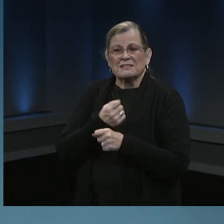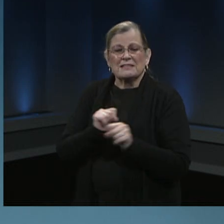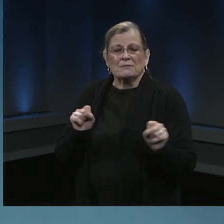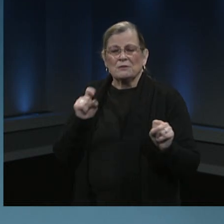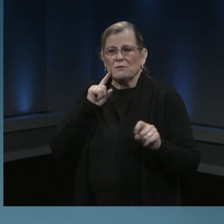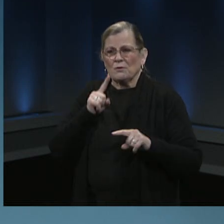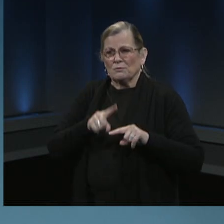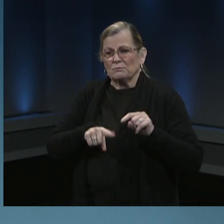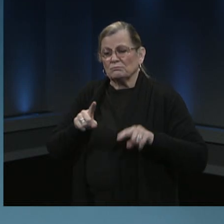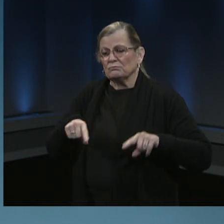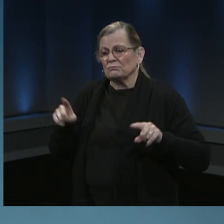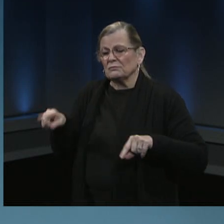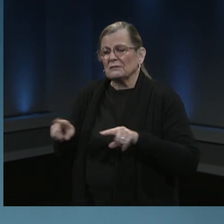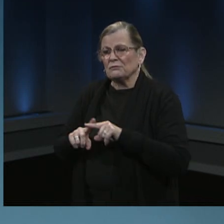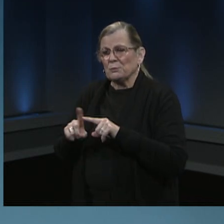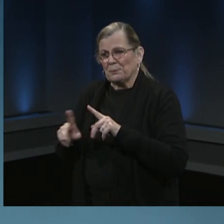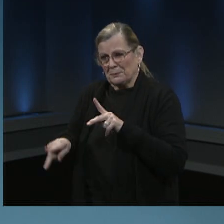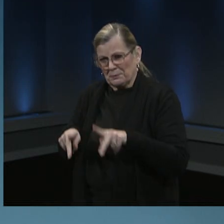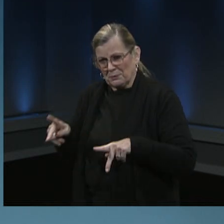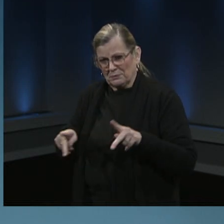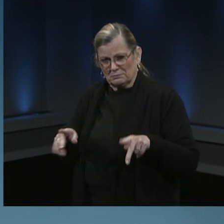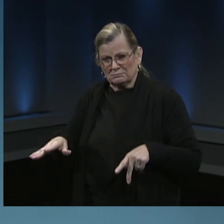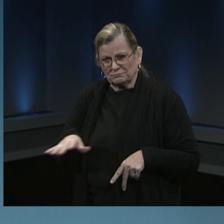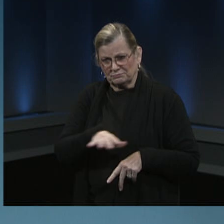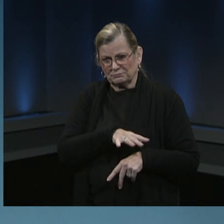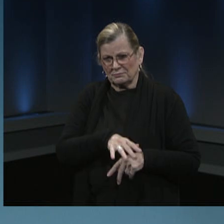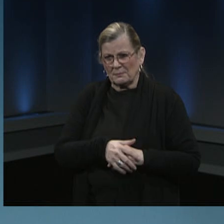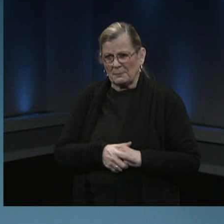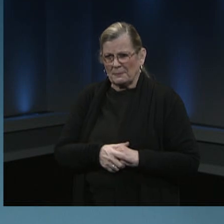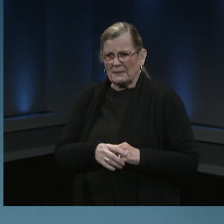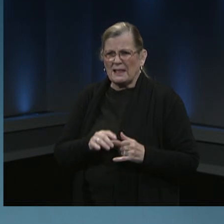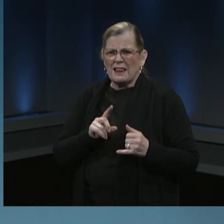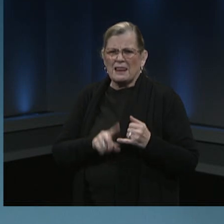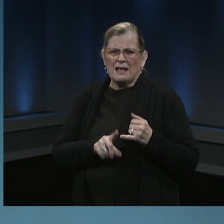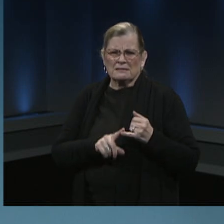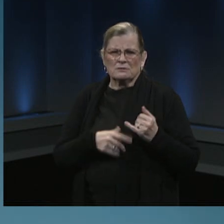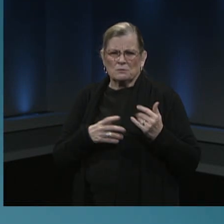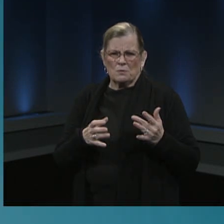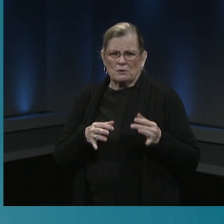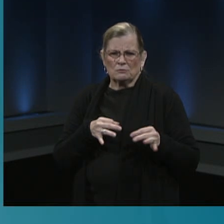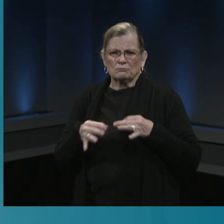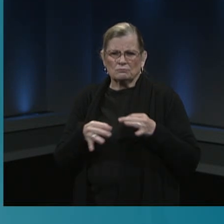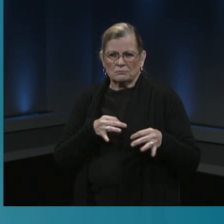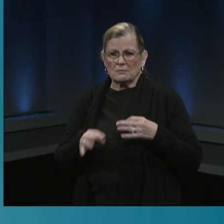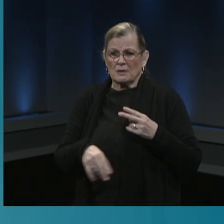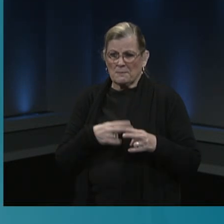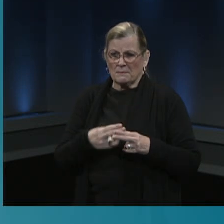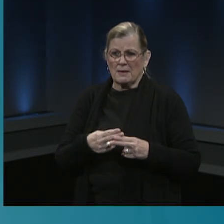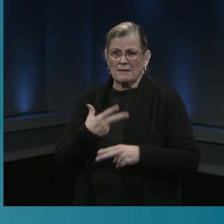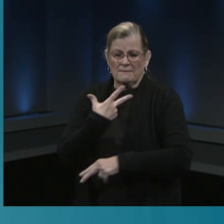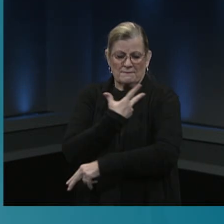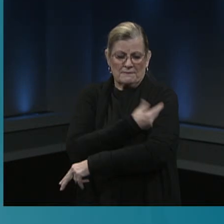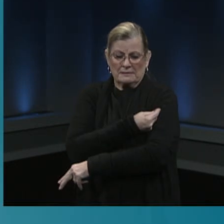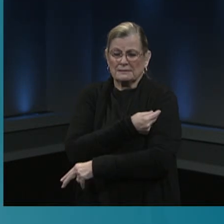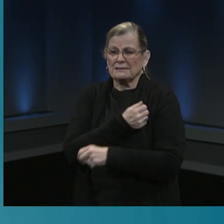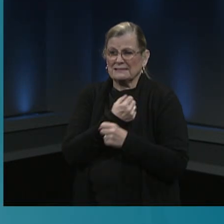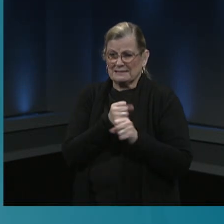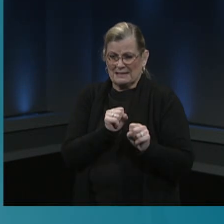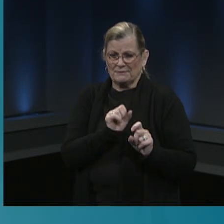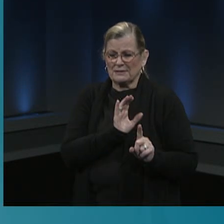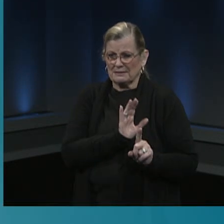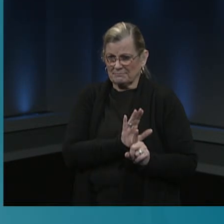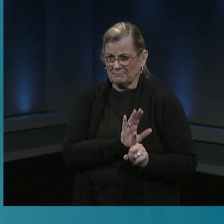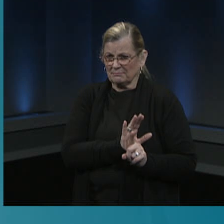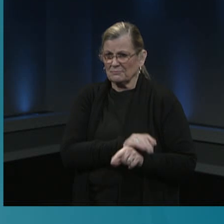So finally, I'd like to share a bit more information about vaccine safety, because among the many people who say they're